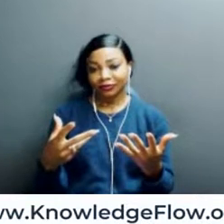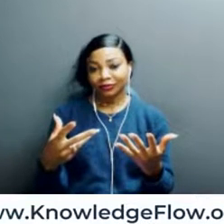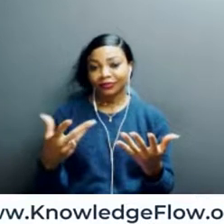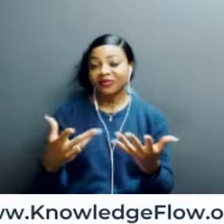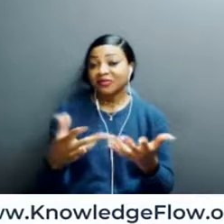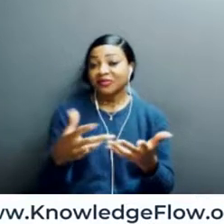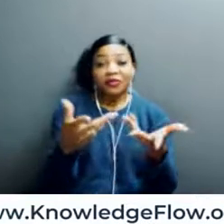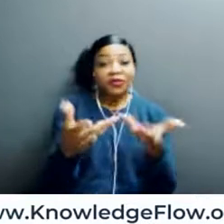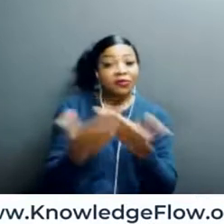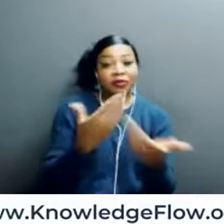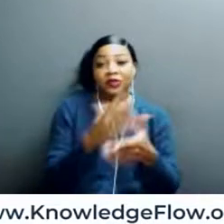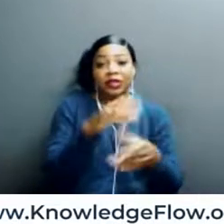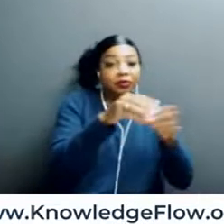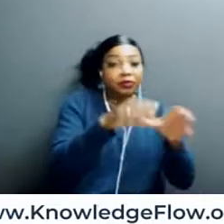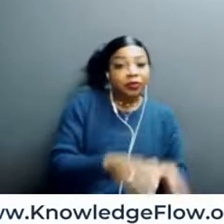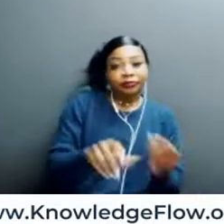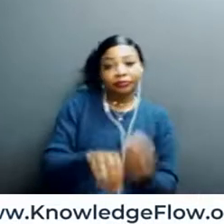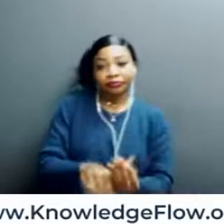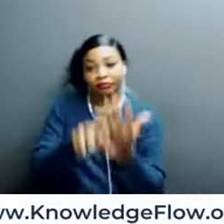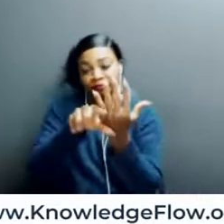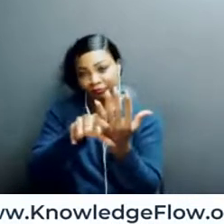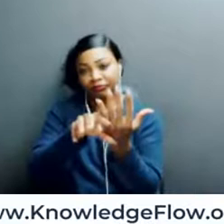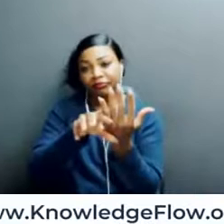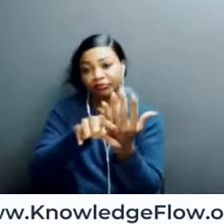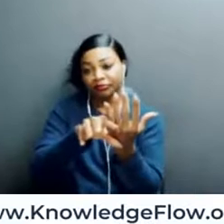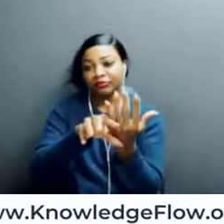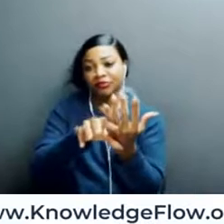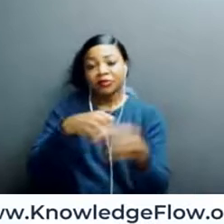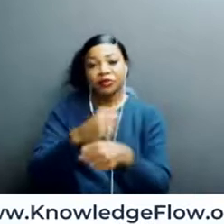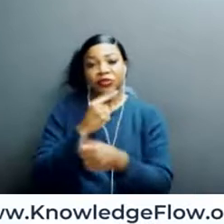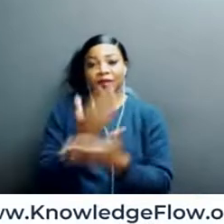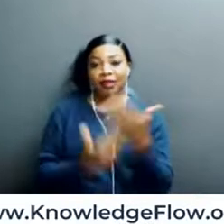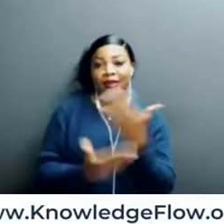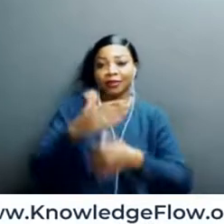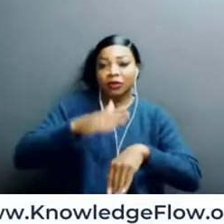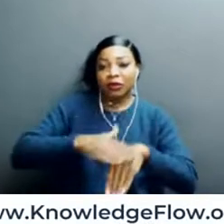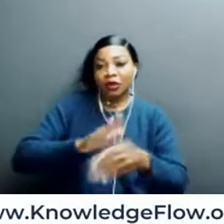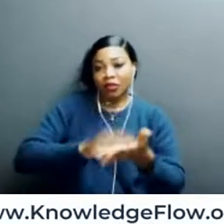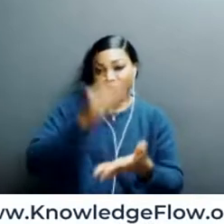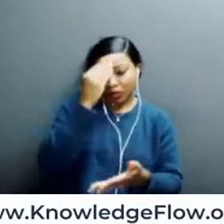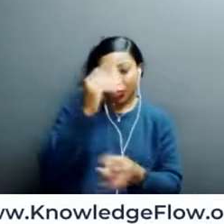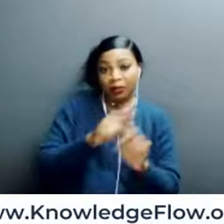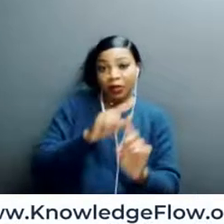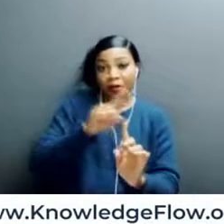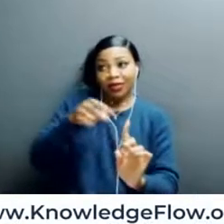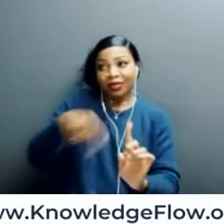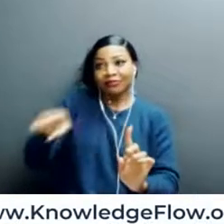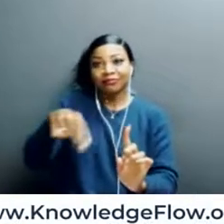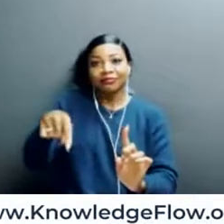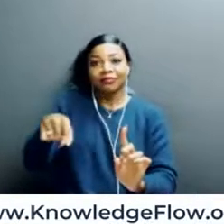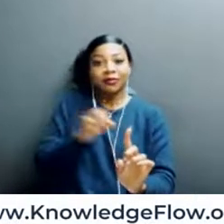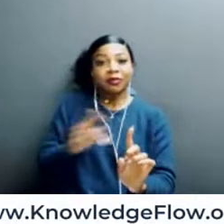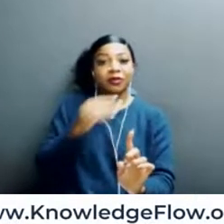session, you know, and having opportunities for sort of tangible, tactile learning is great. But making sure that, you when they go home or when they're, you working